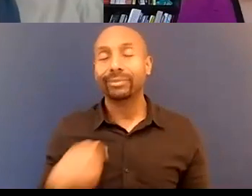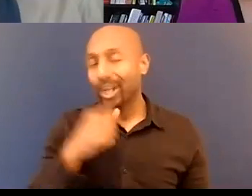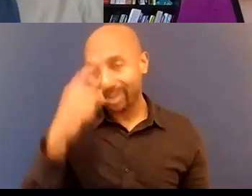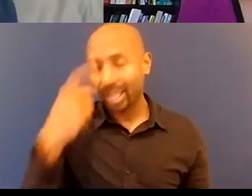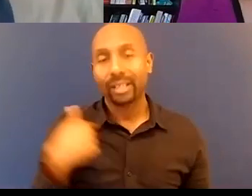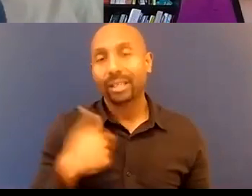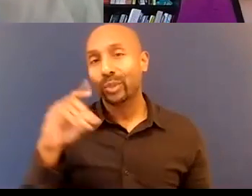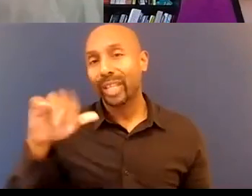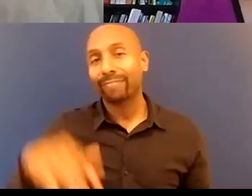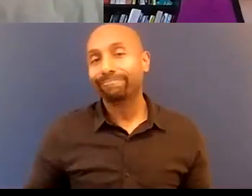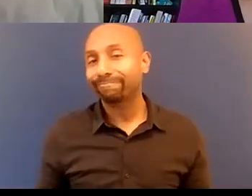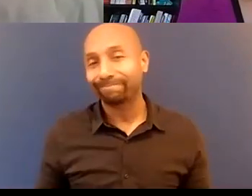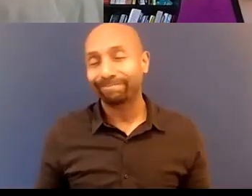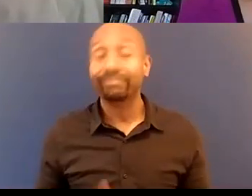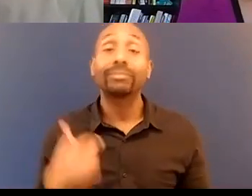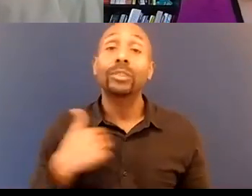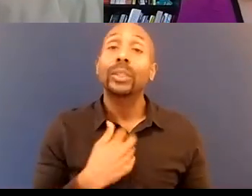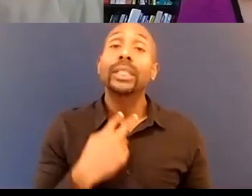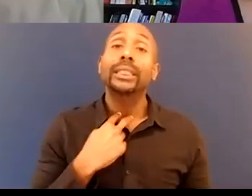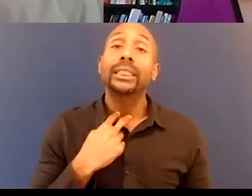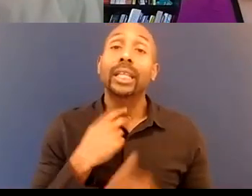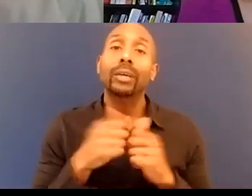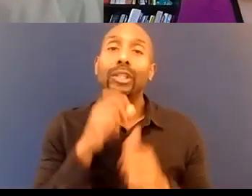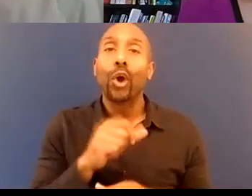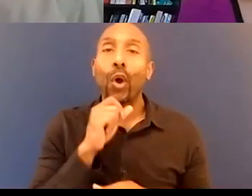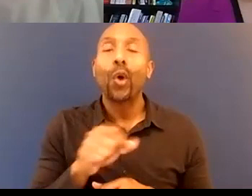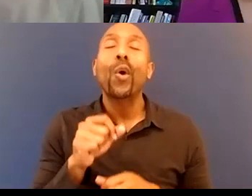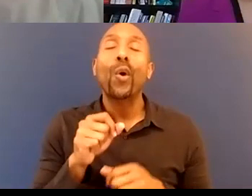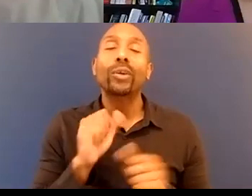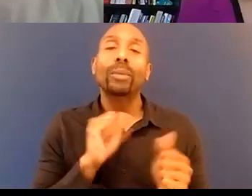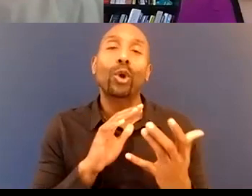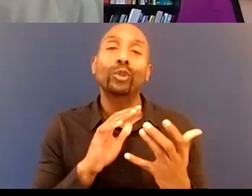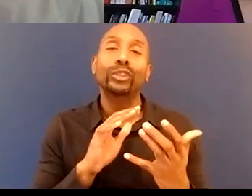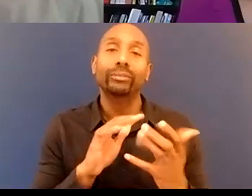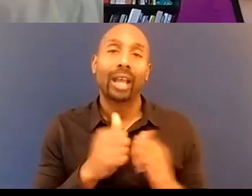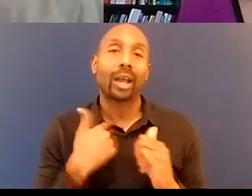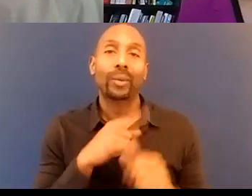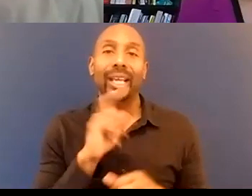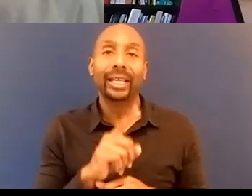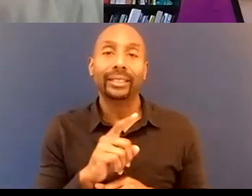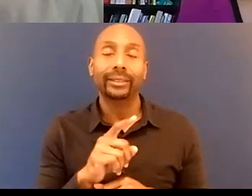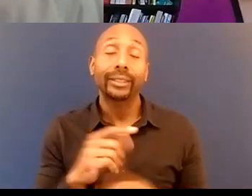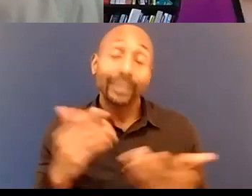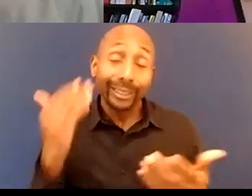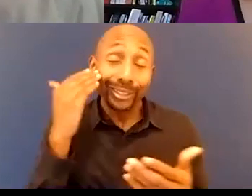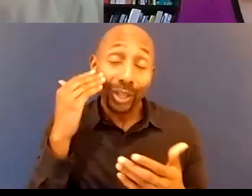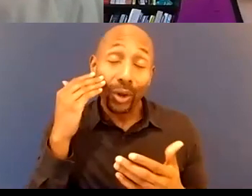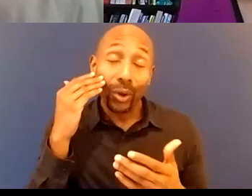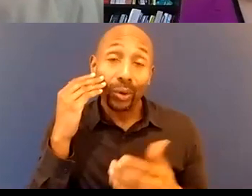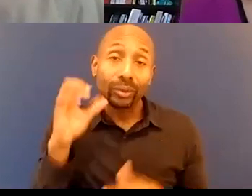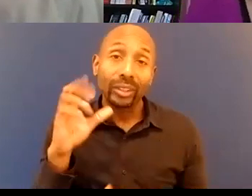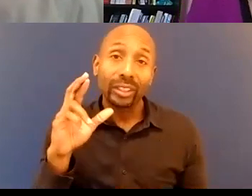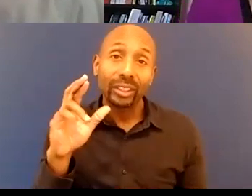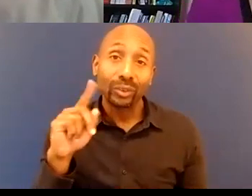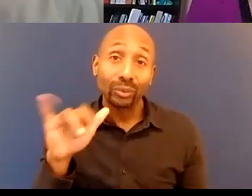we are stuck in an old way of asking questions and we'll get you know the definition of crazy is doing the same